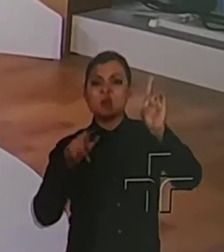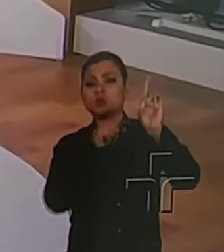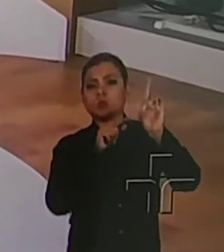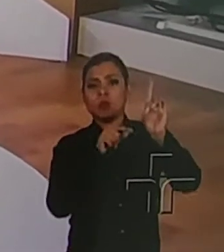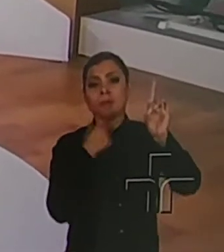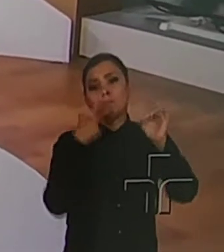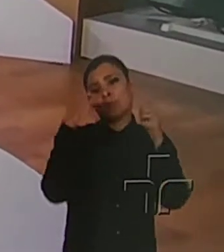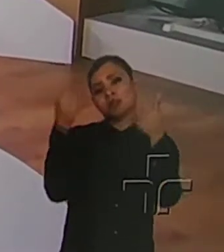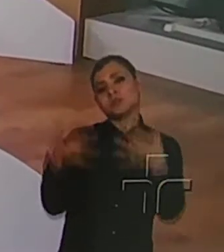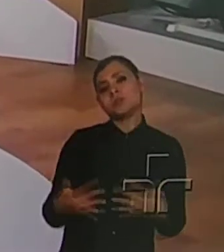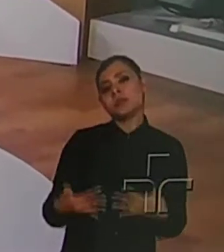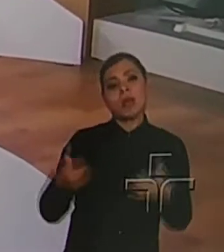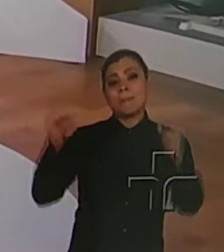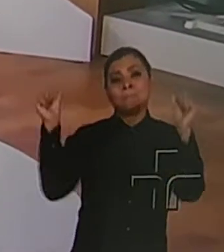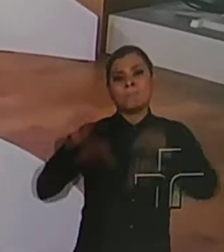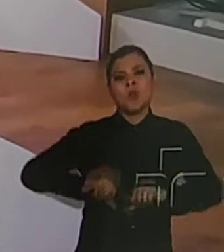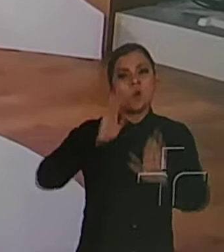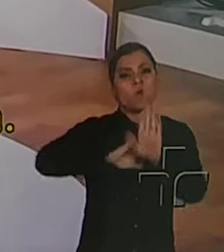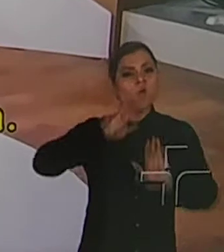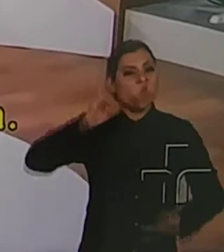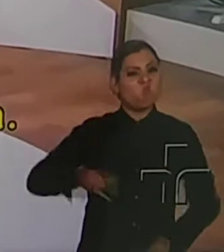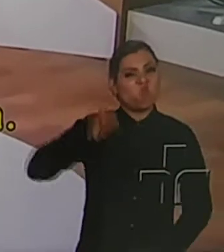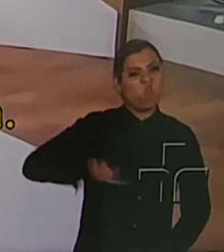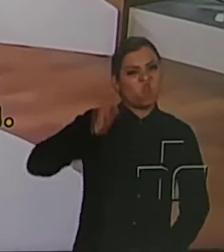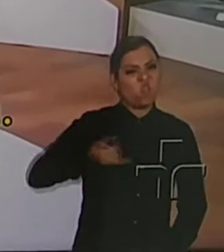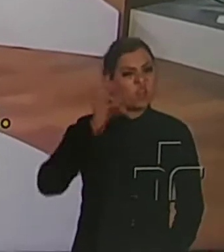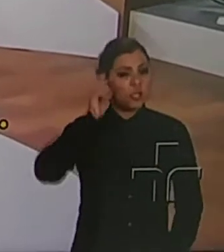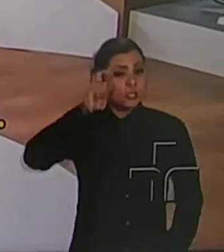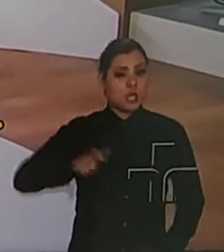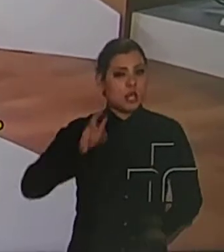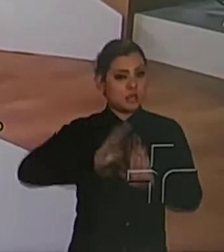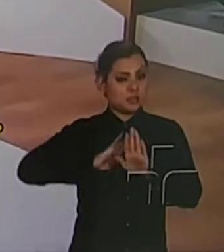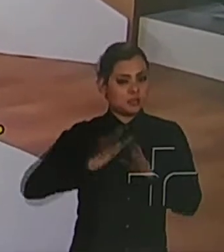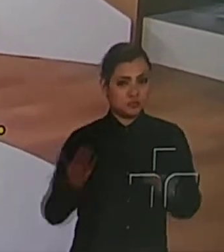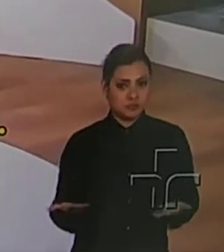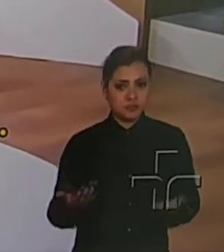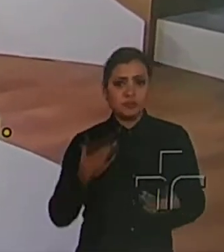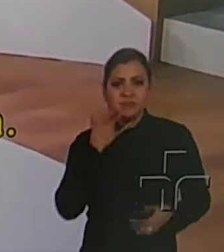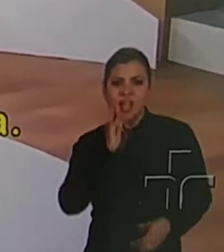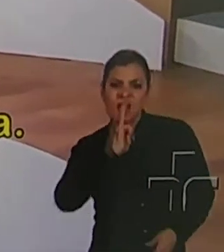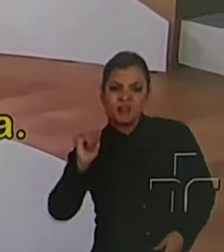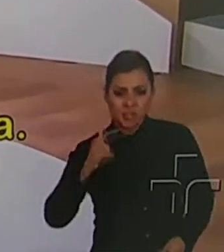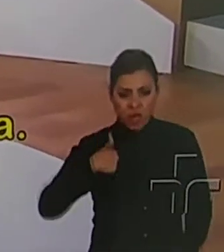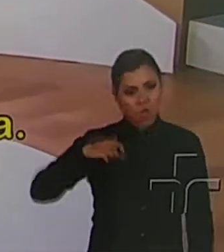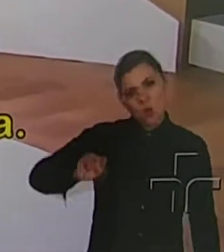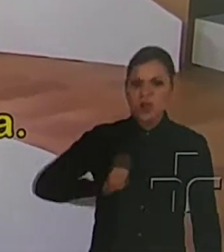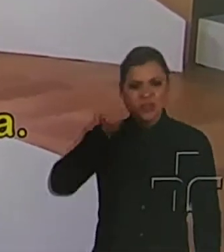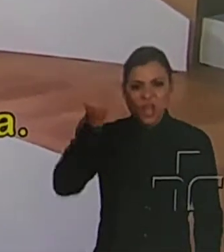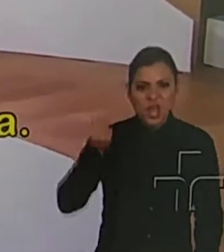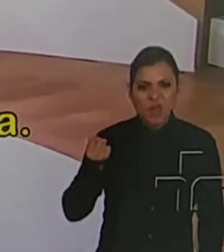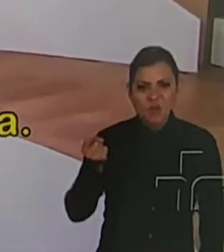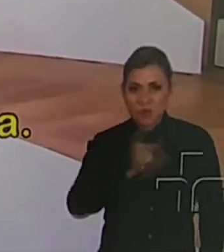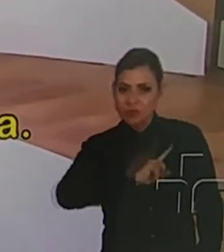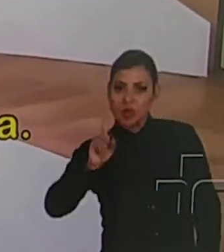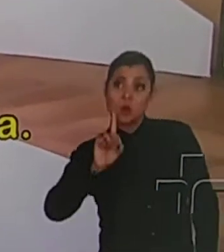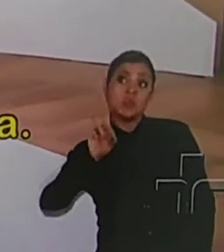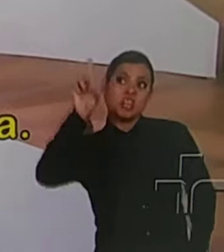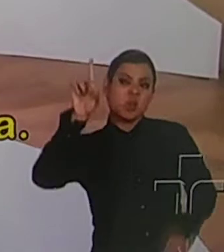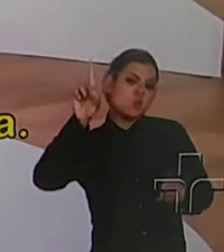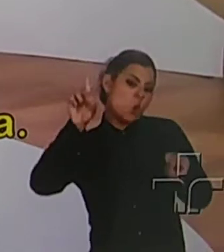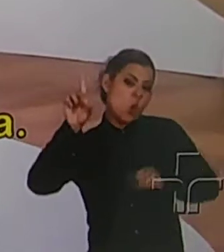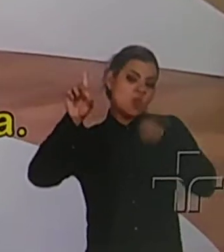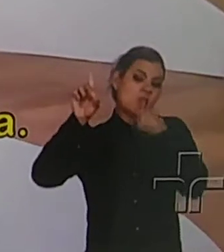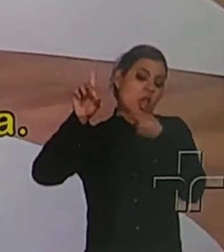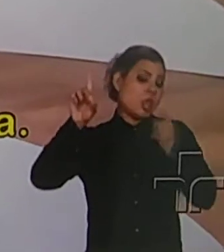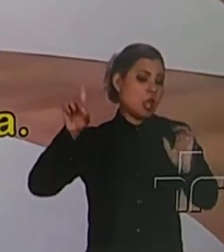their worst tendencies. And where they say, I hate, no, God hates. I'm just following